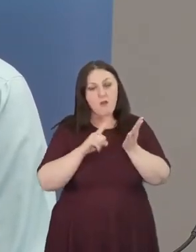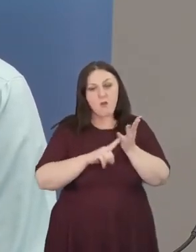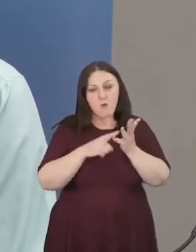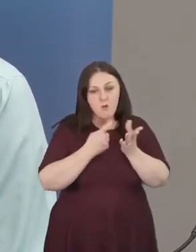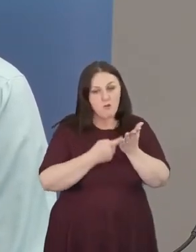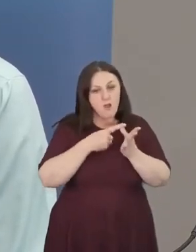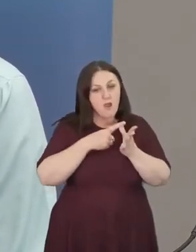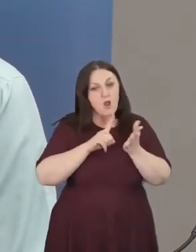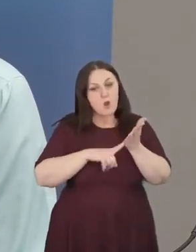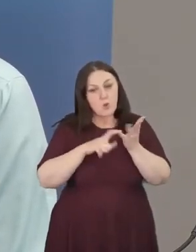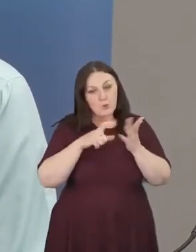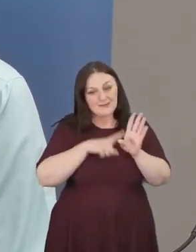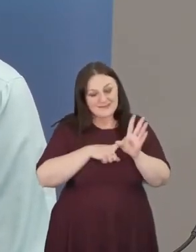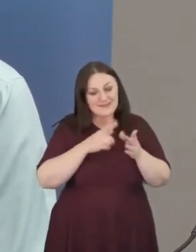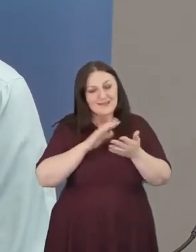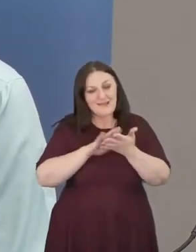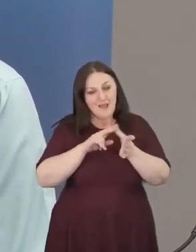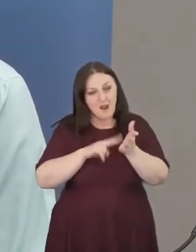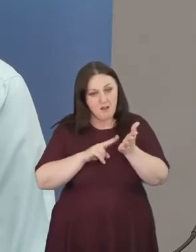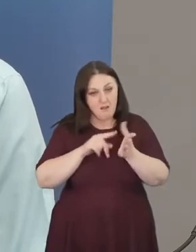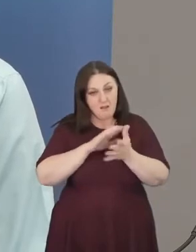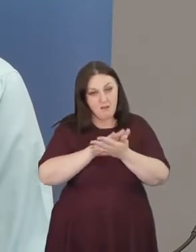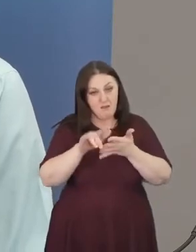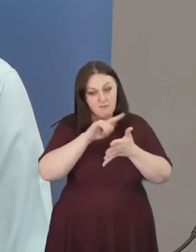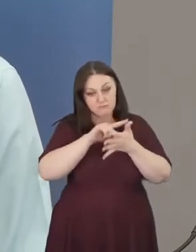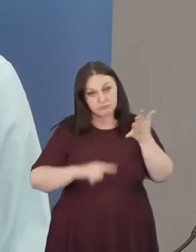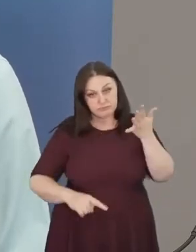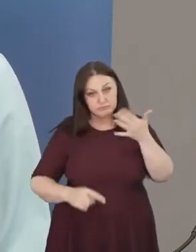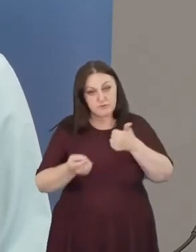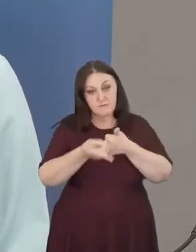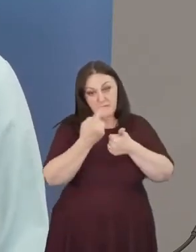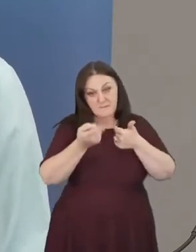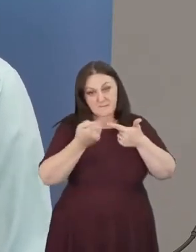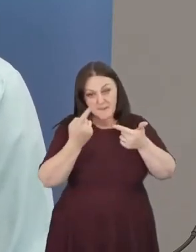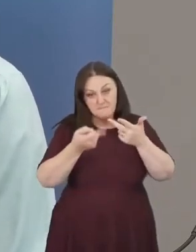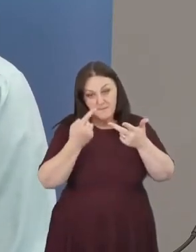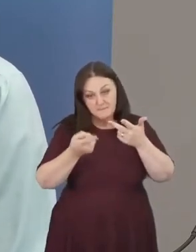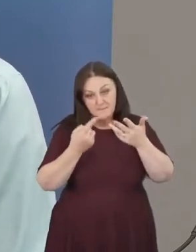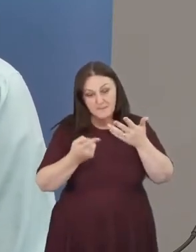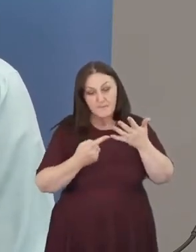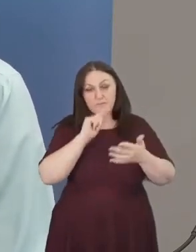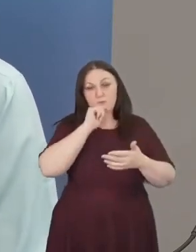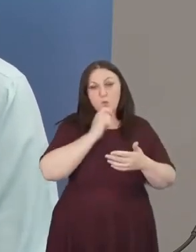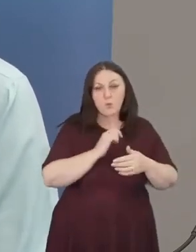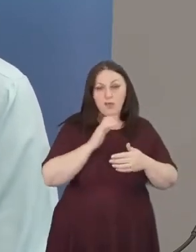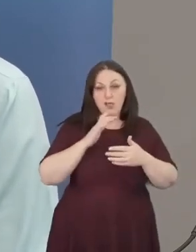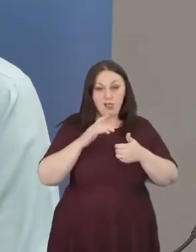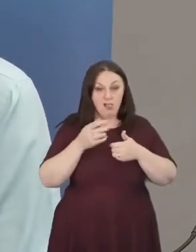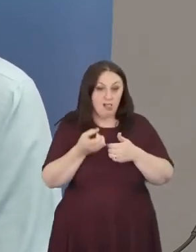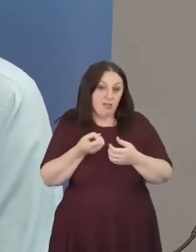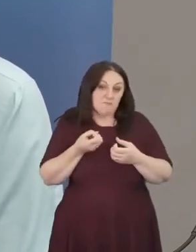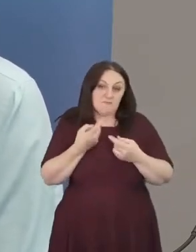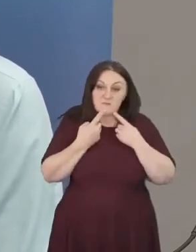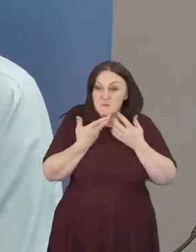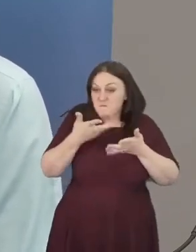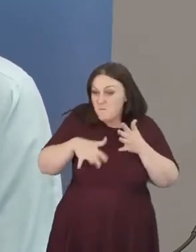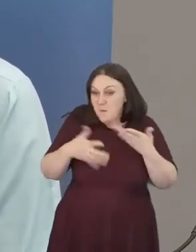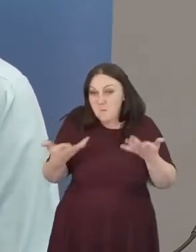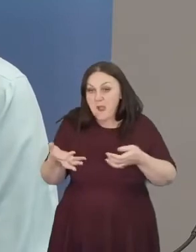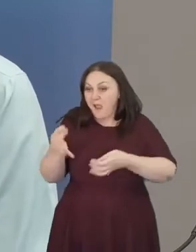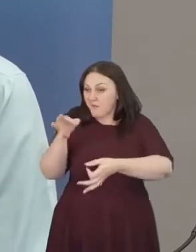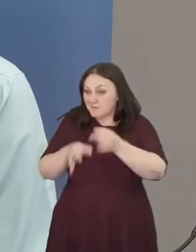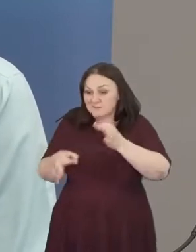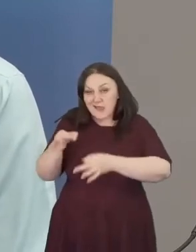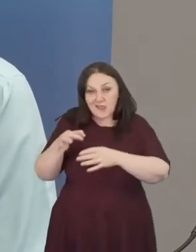Lucy, and Hannah. They will bring perspectives from the scientific community, the